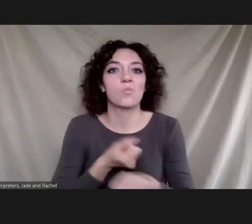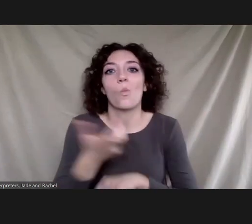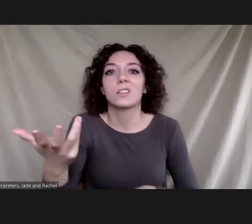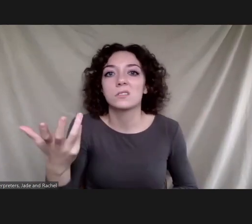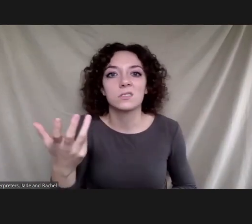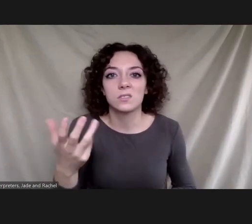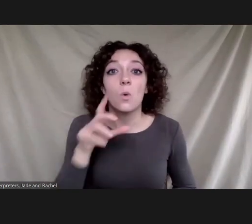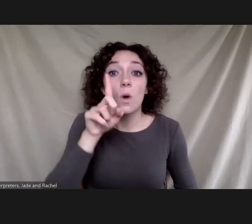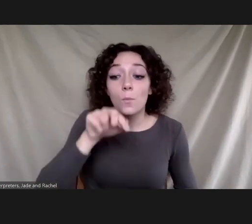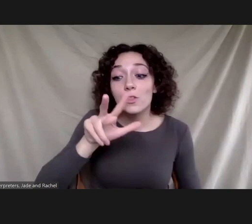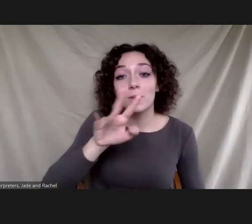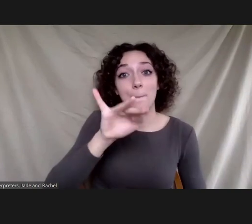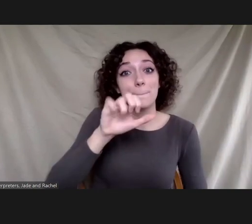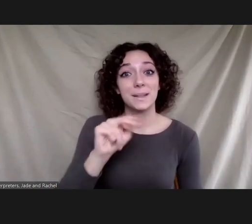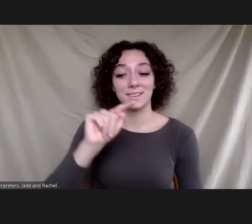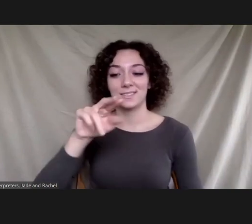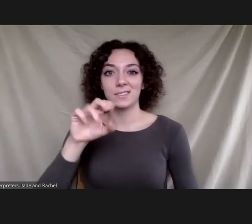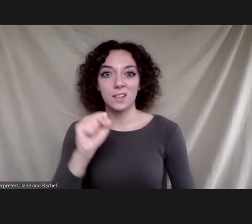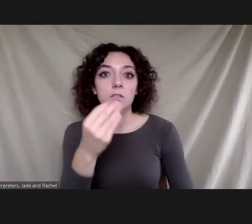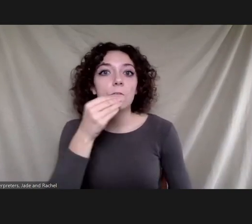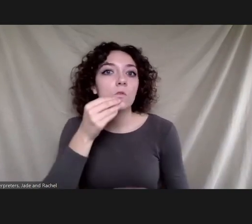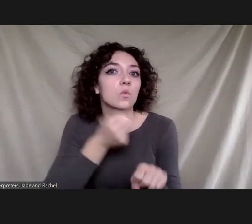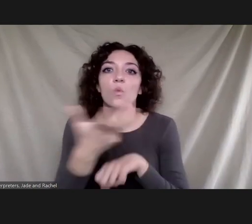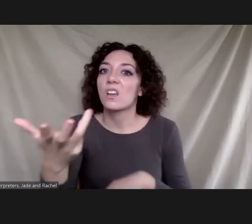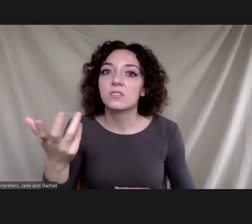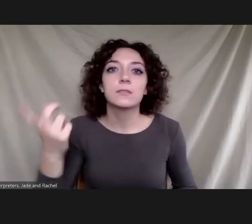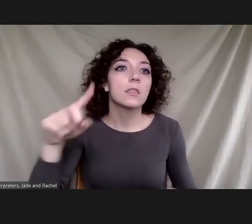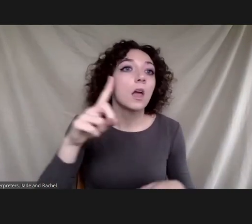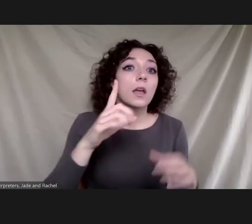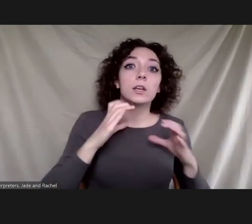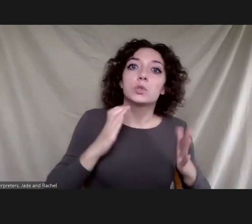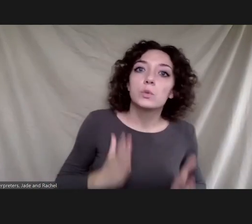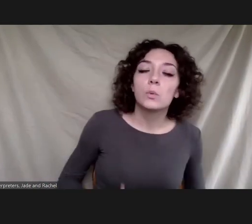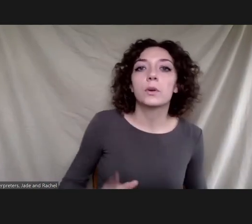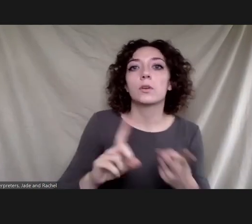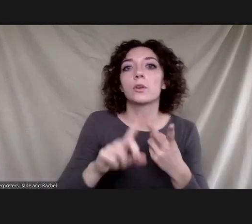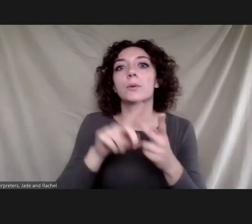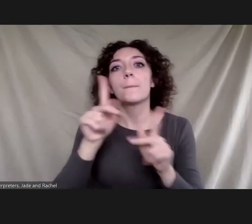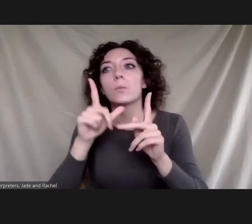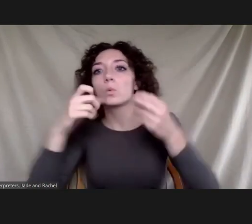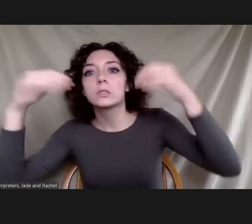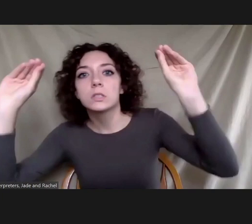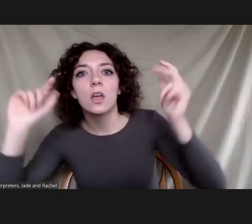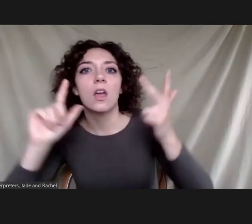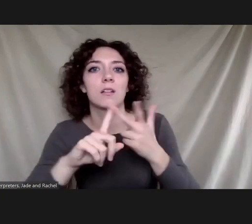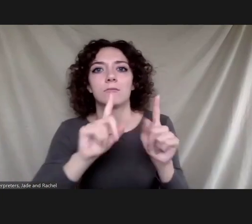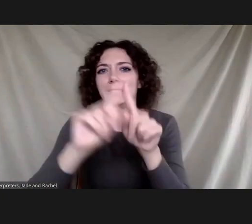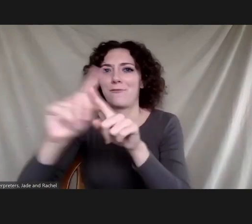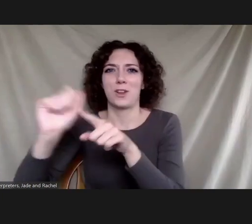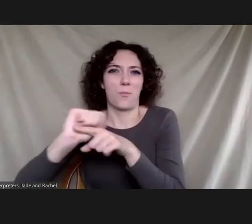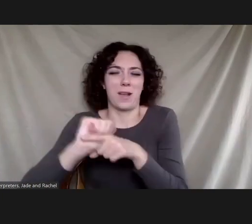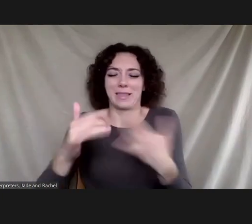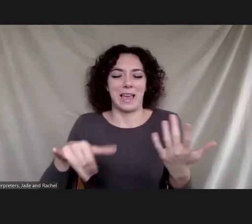.3 billion tons by consumers retailers and from inefficient transportation and harvesting practices